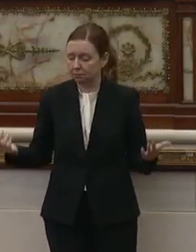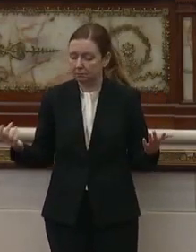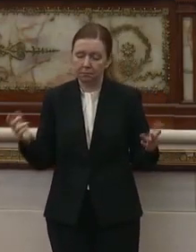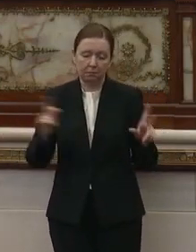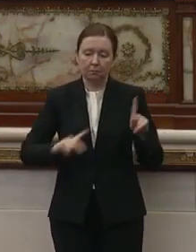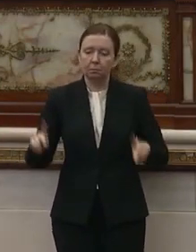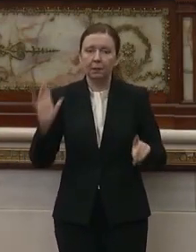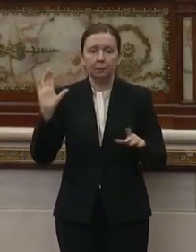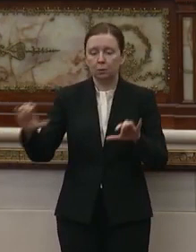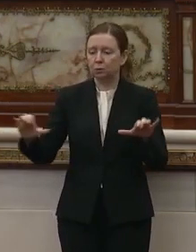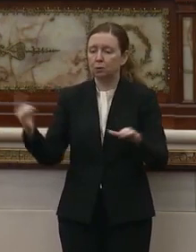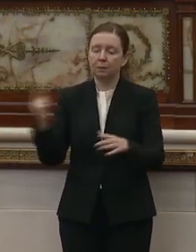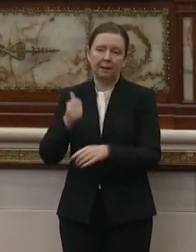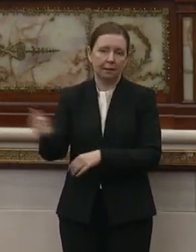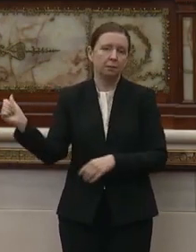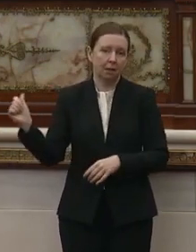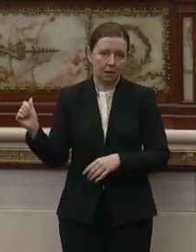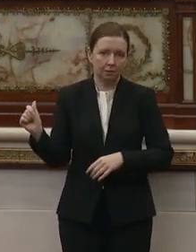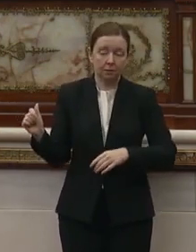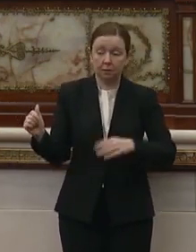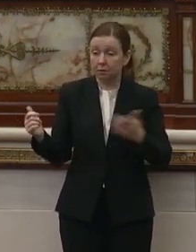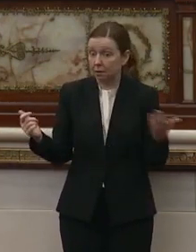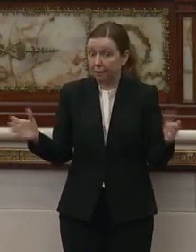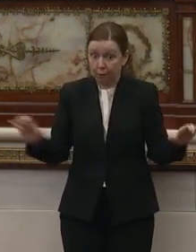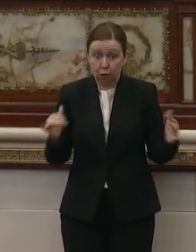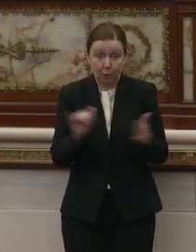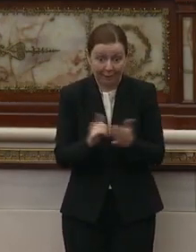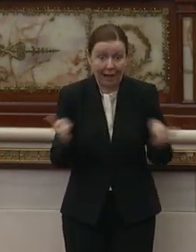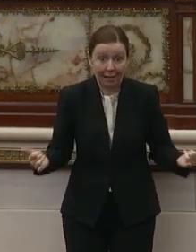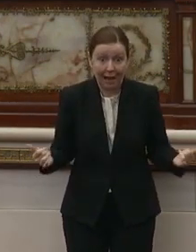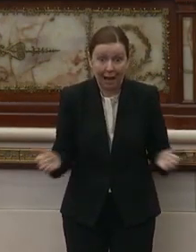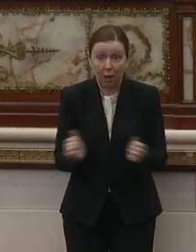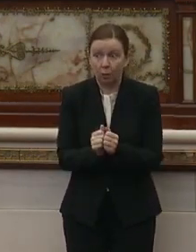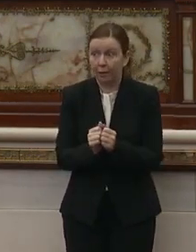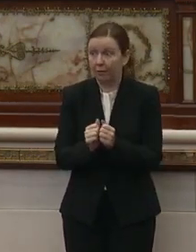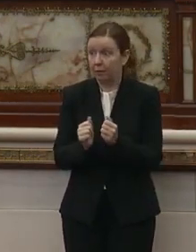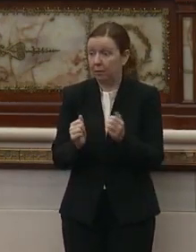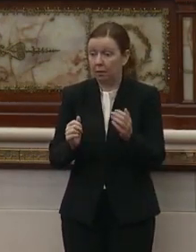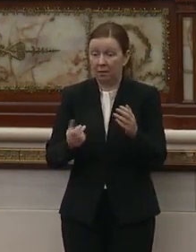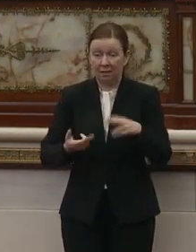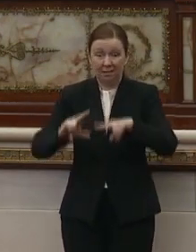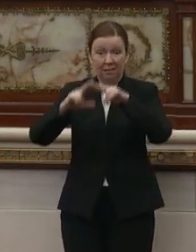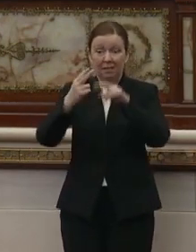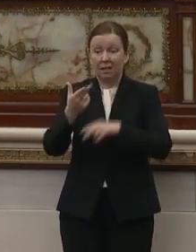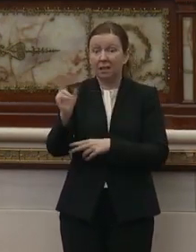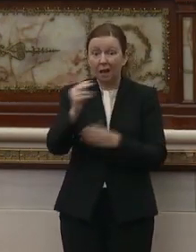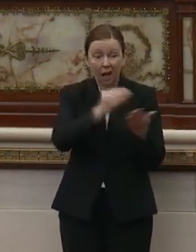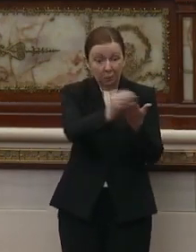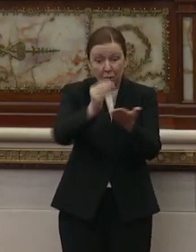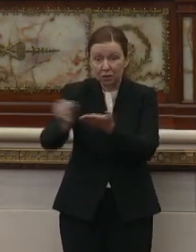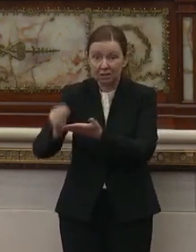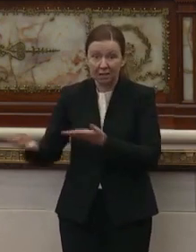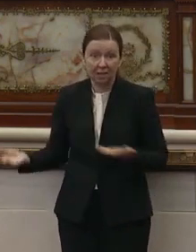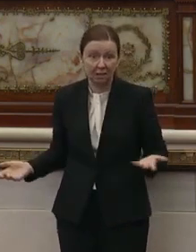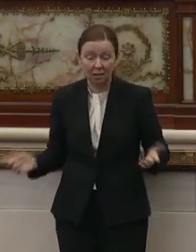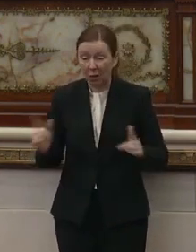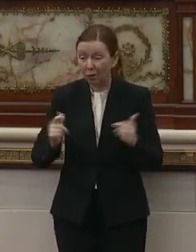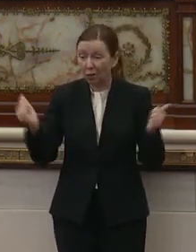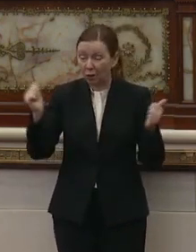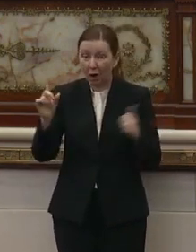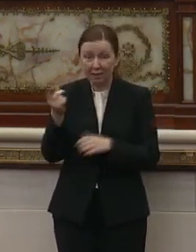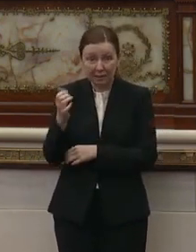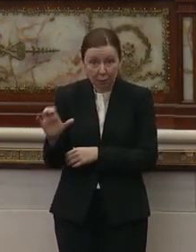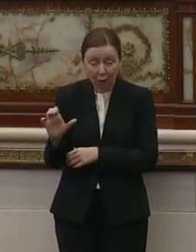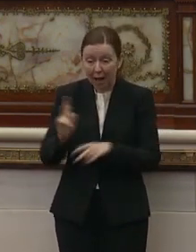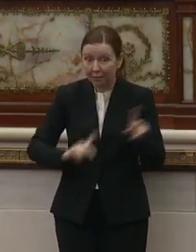take matters into their own hands, as they are doing now with skyrocketing gun purchases. The largest demographic